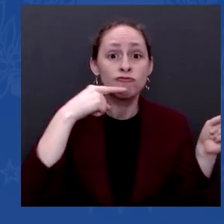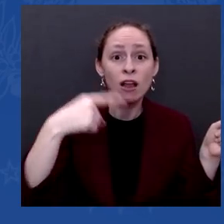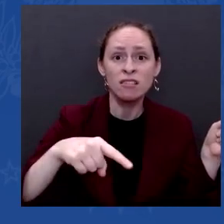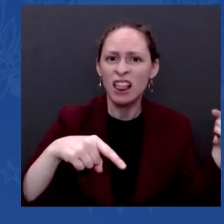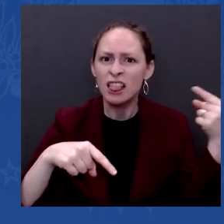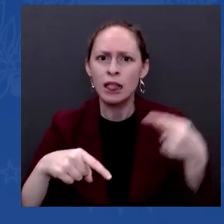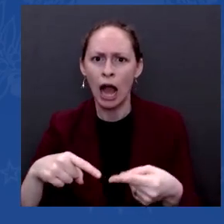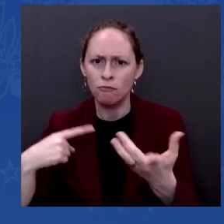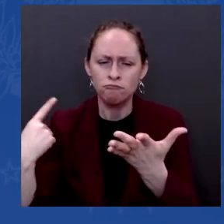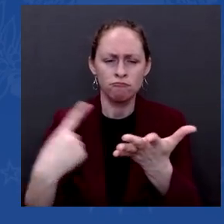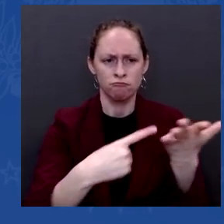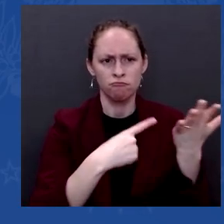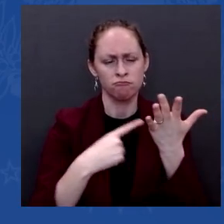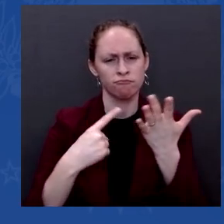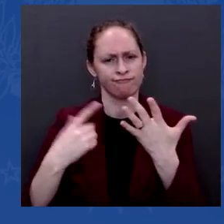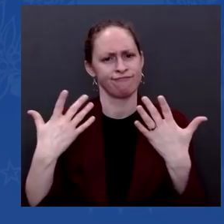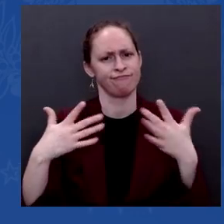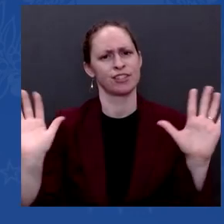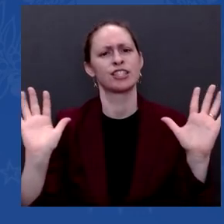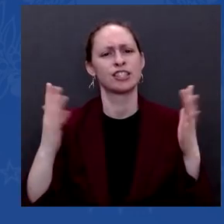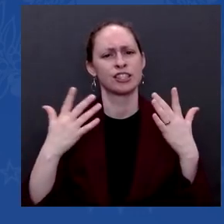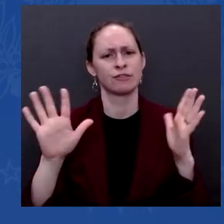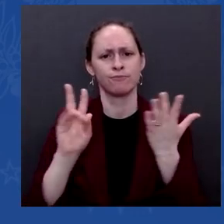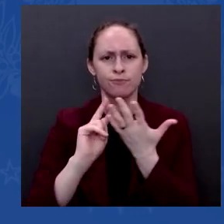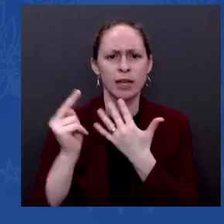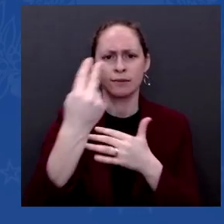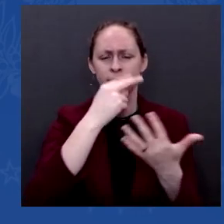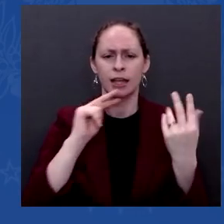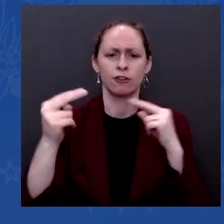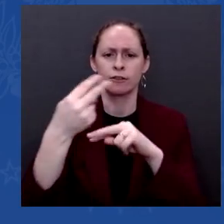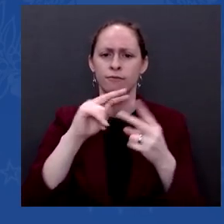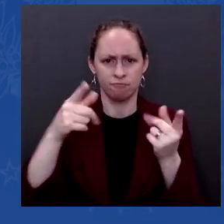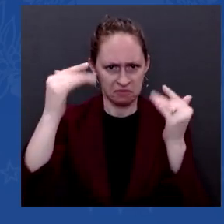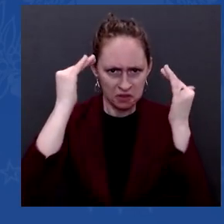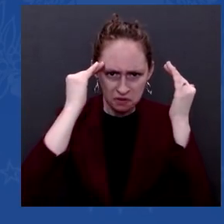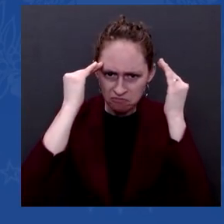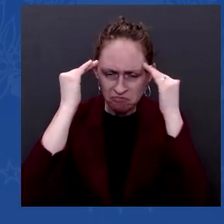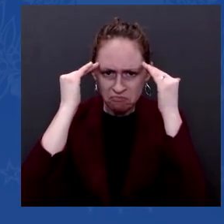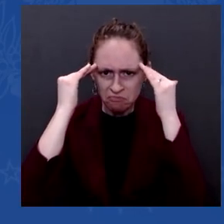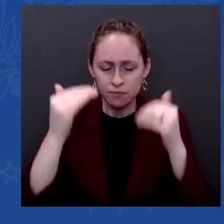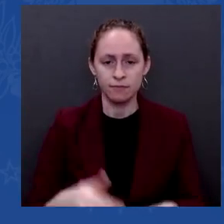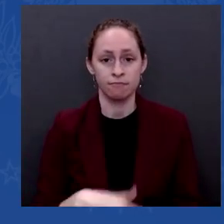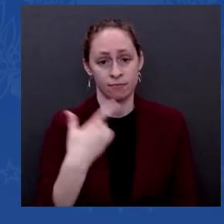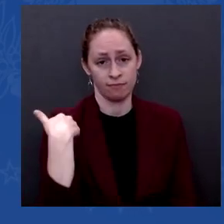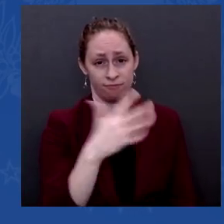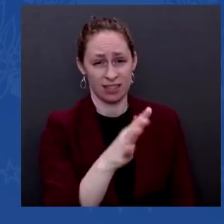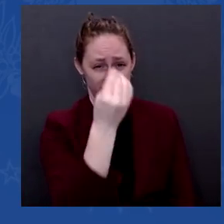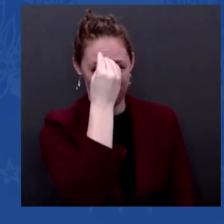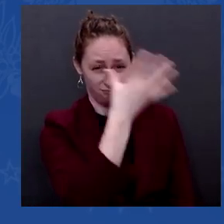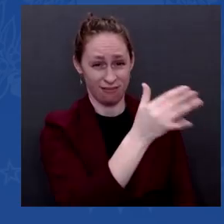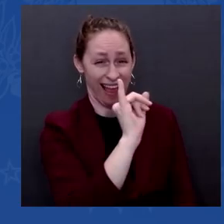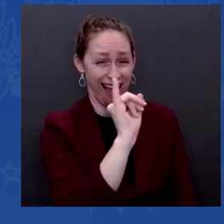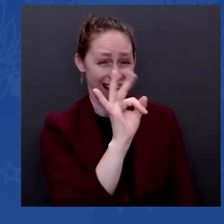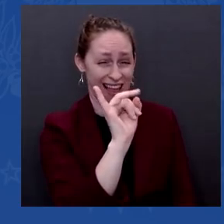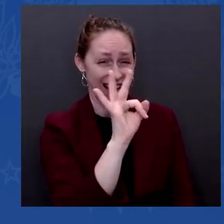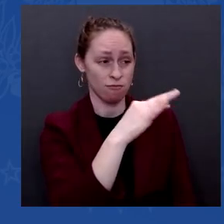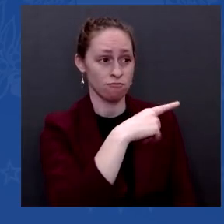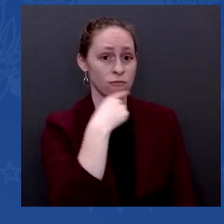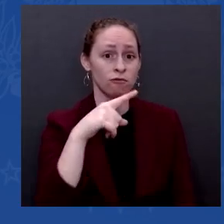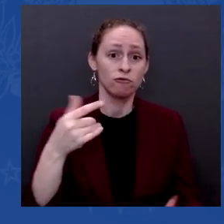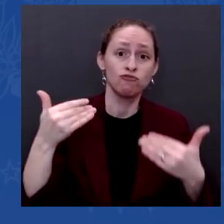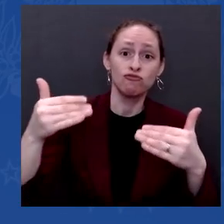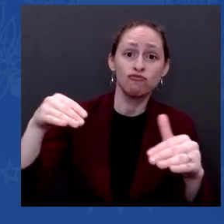Russia will be held accountable if it invades. And it depends on what it does. It's one thing if it's a minor